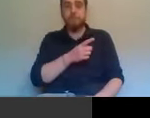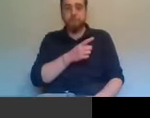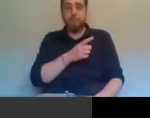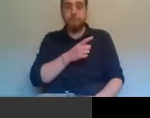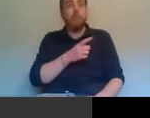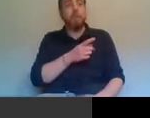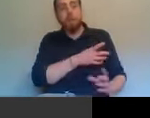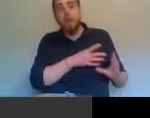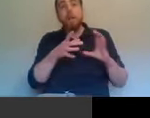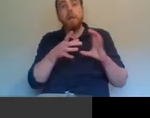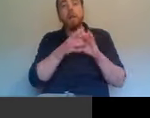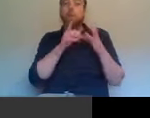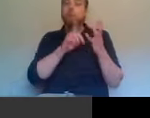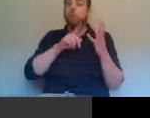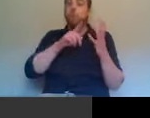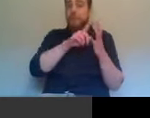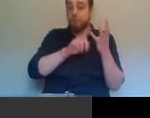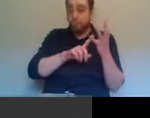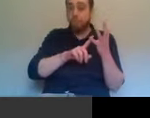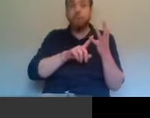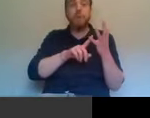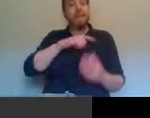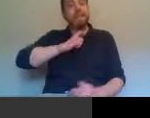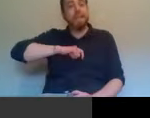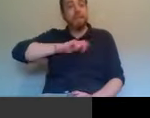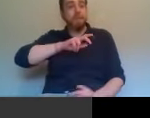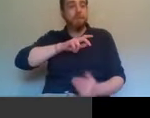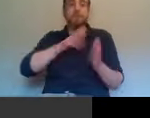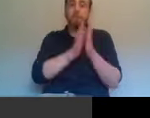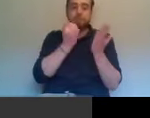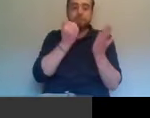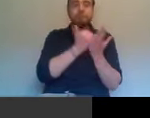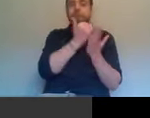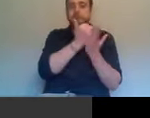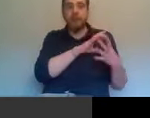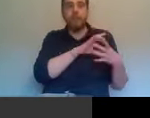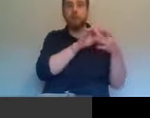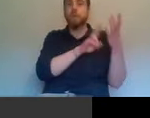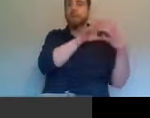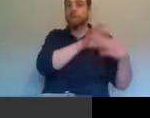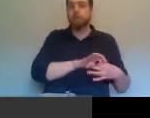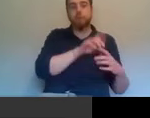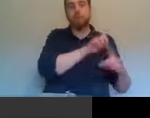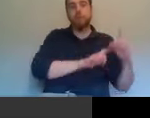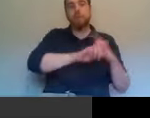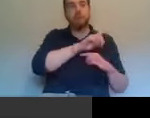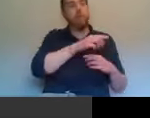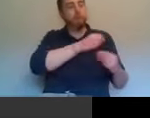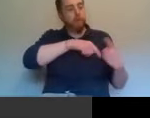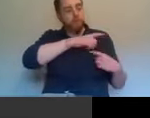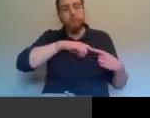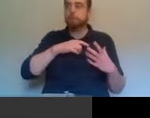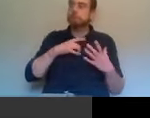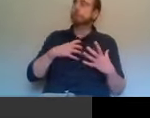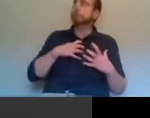citizenship and so on, um, nationalist communities, exasperations and dislike of Brexit have been to some degree, least palliated